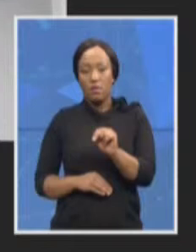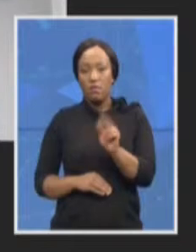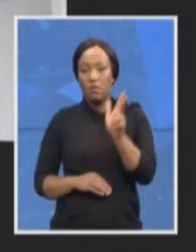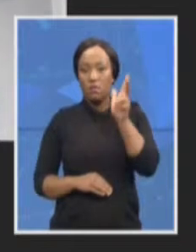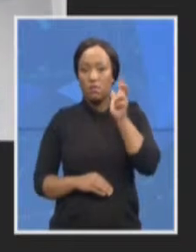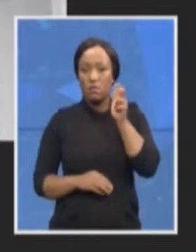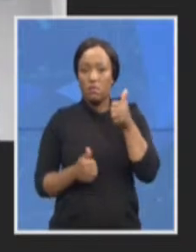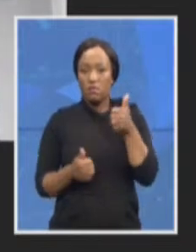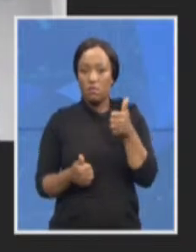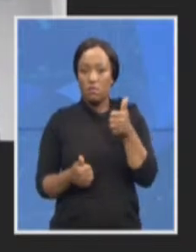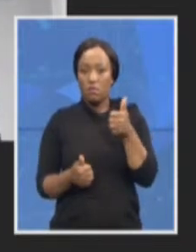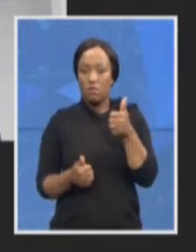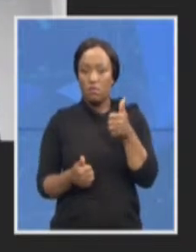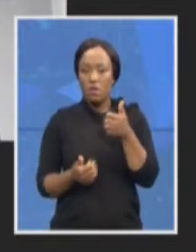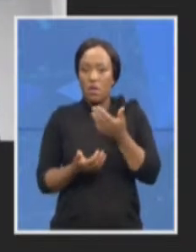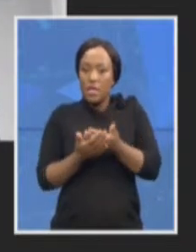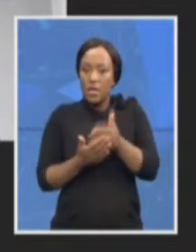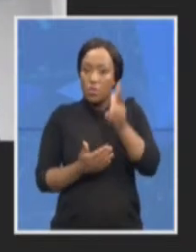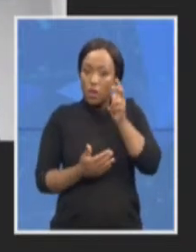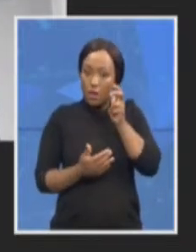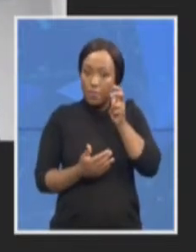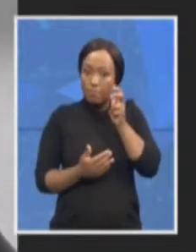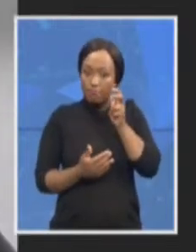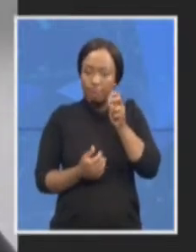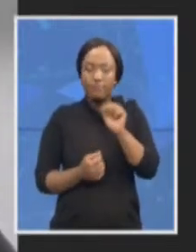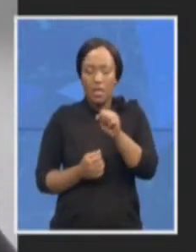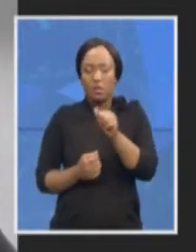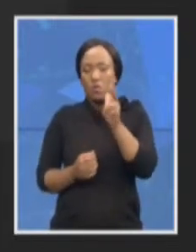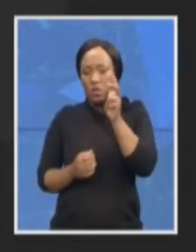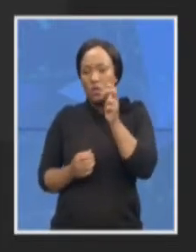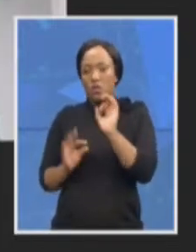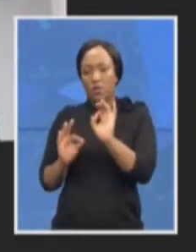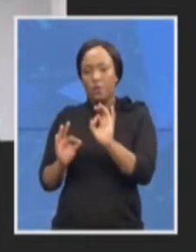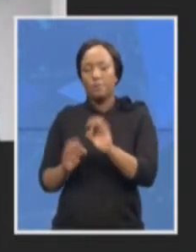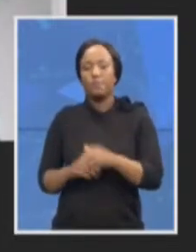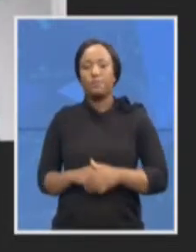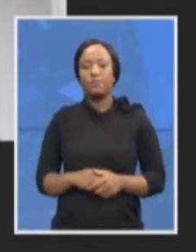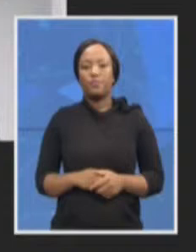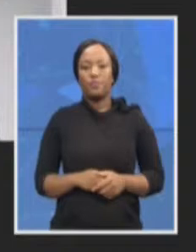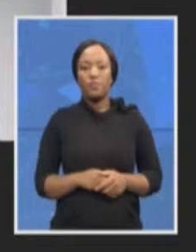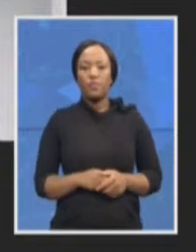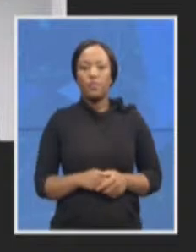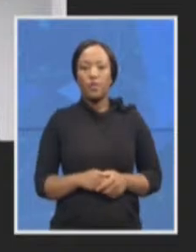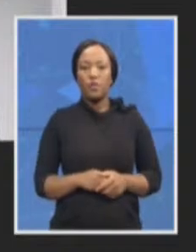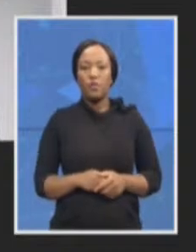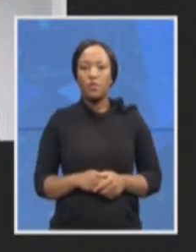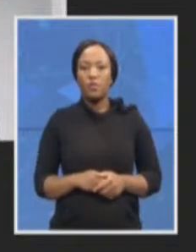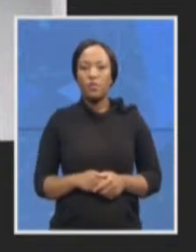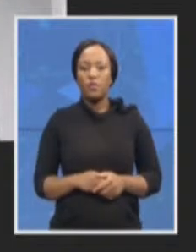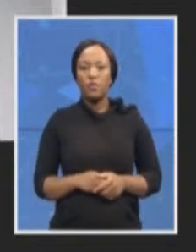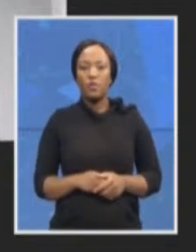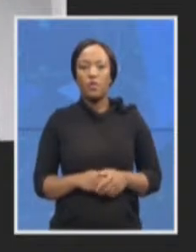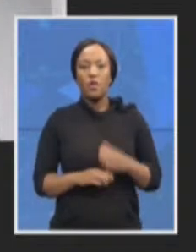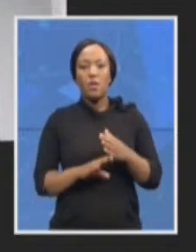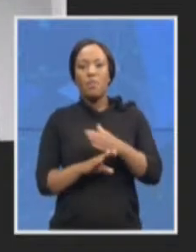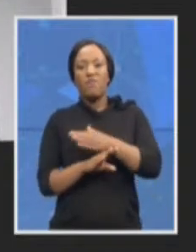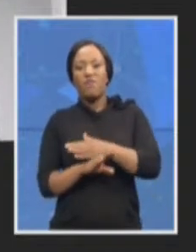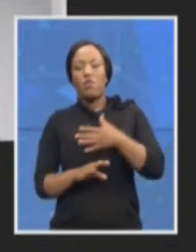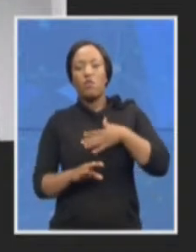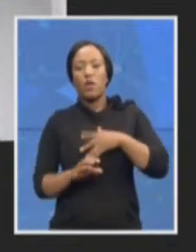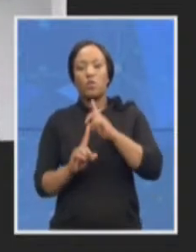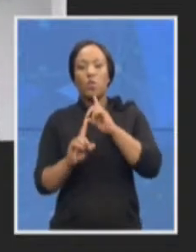just want to remind you I think you wanted to answer my question in the previous round about the